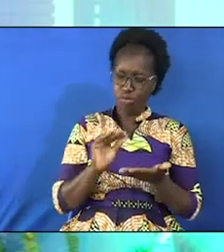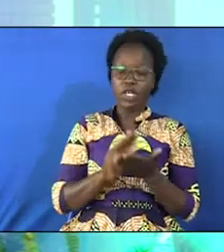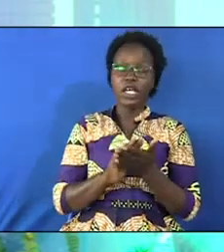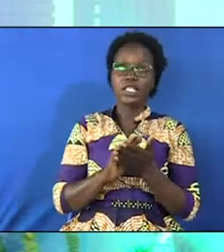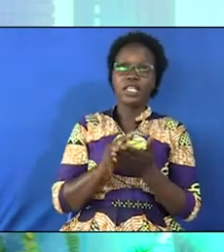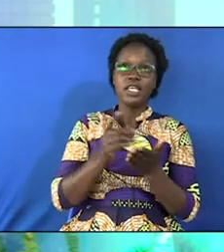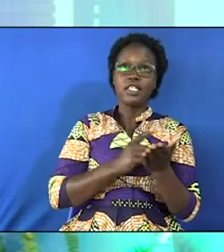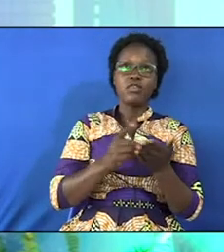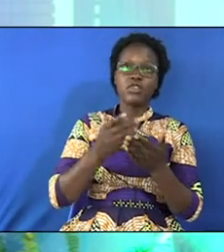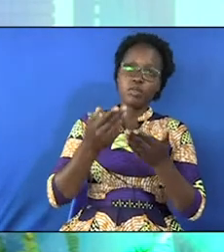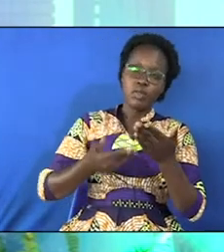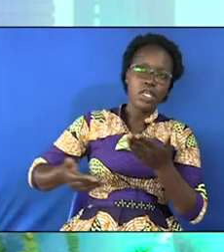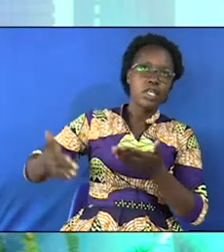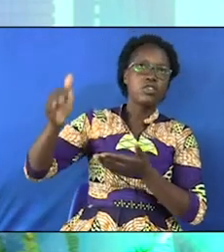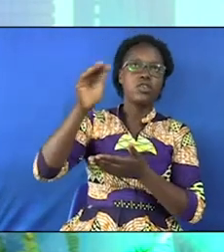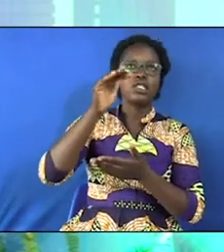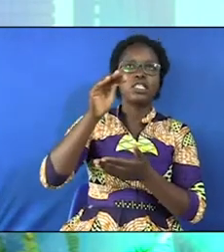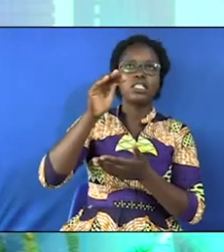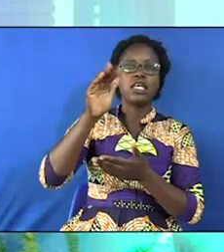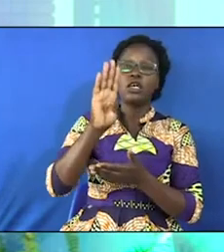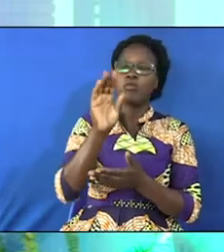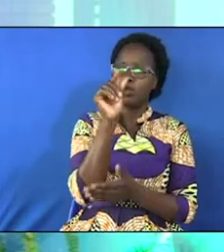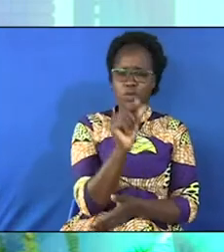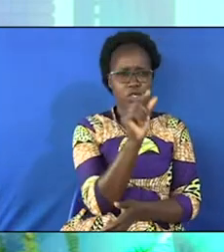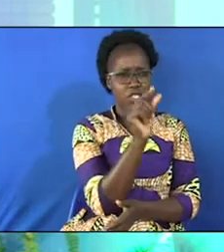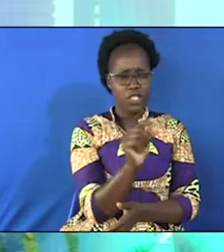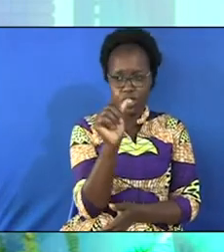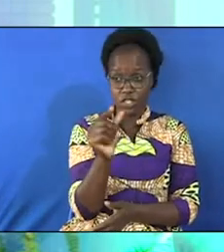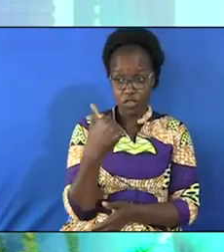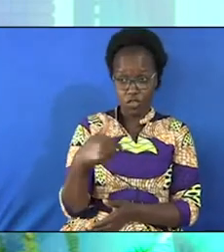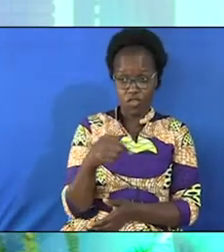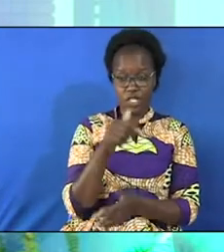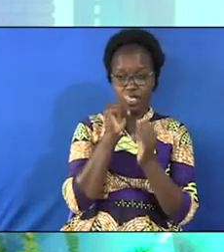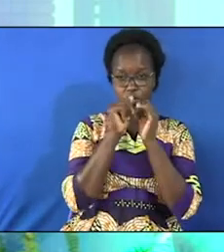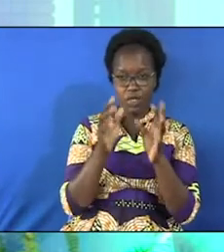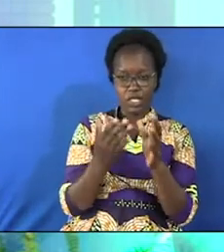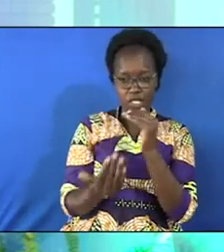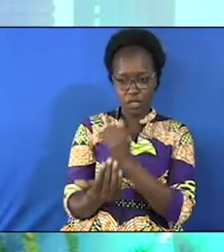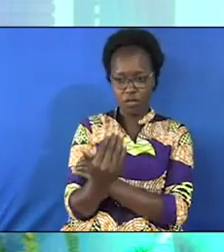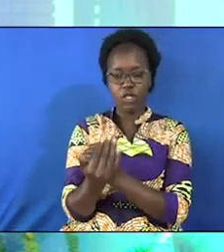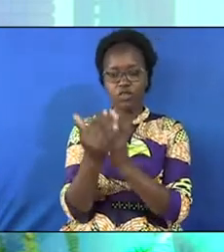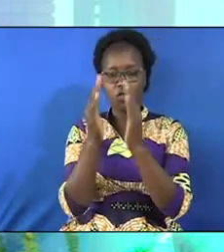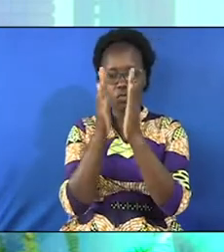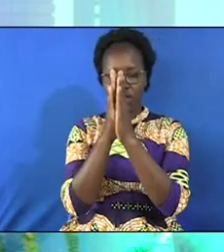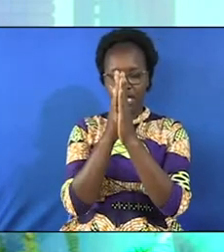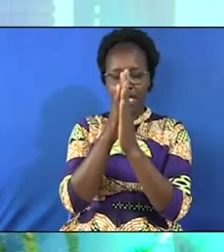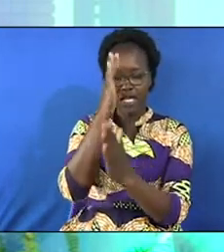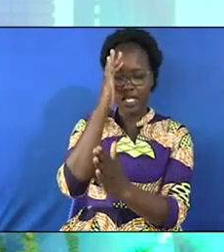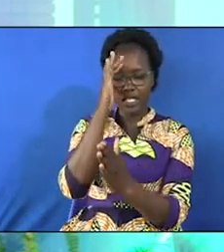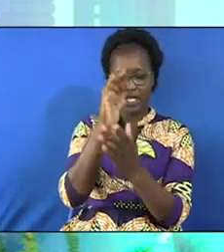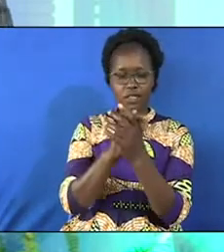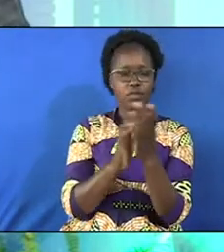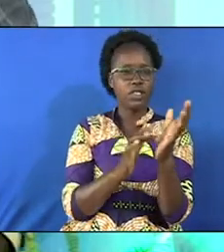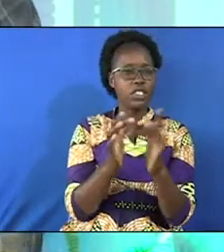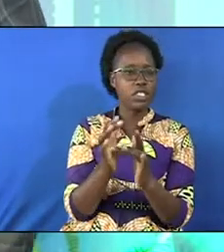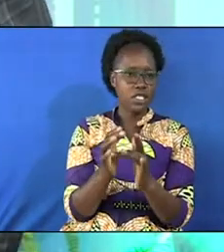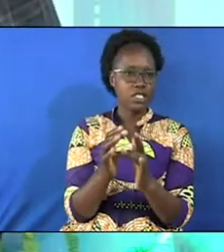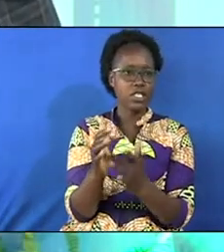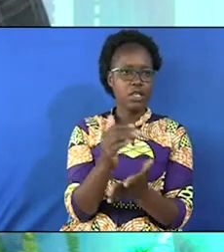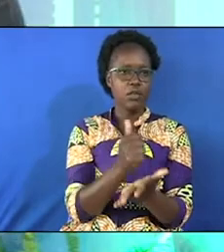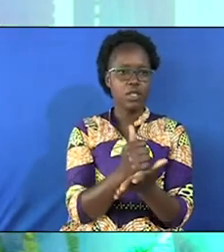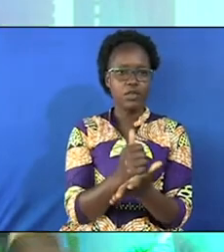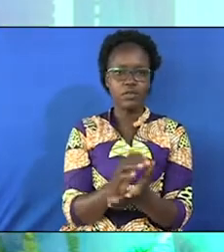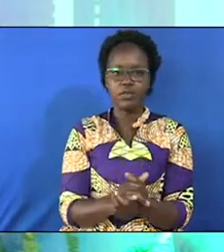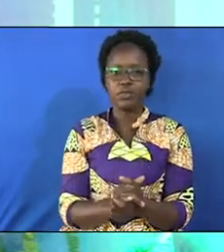divinity be exalted. Be with each and every one of us as you bless us this morning for we plead in Jesus' name. Amen.